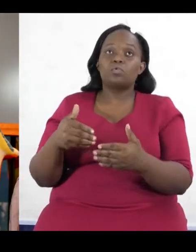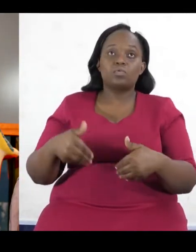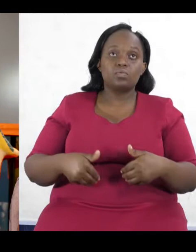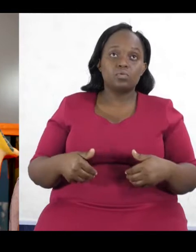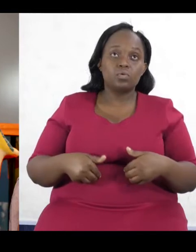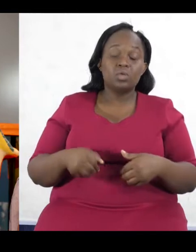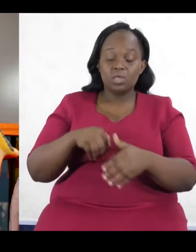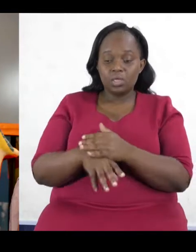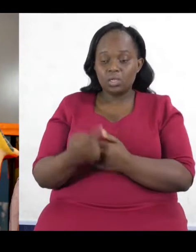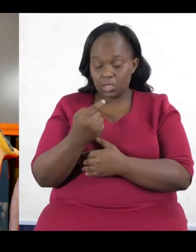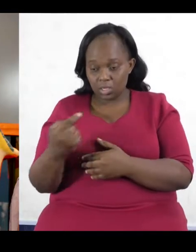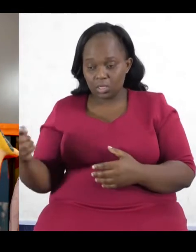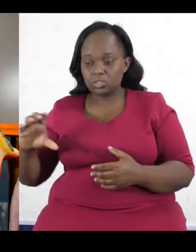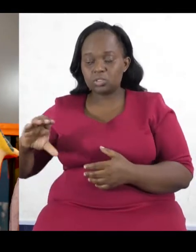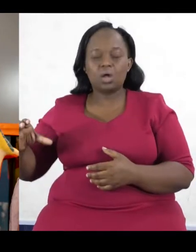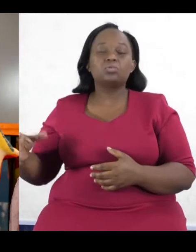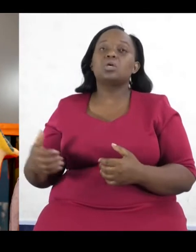that is dedicated to young people.